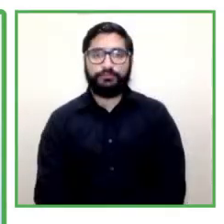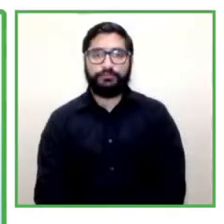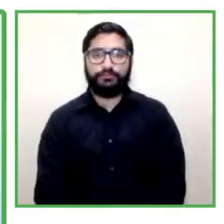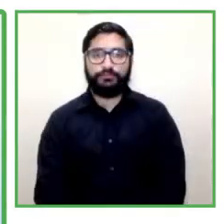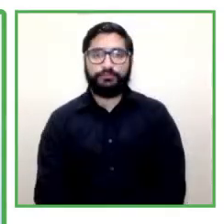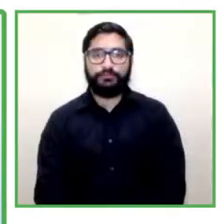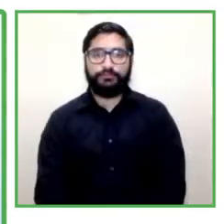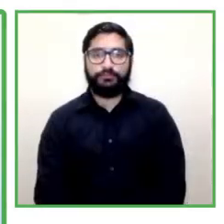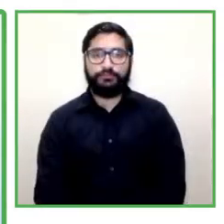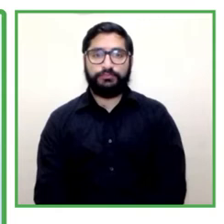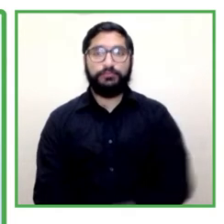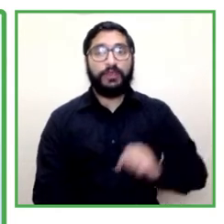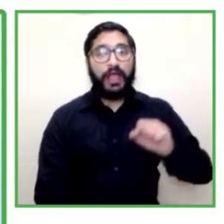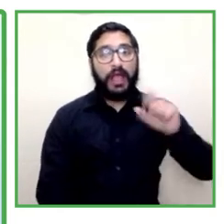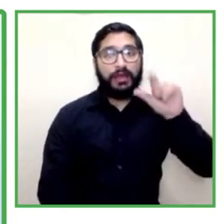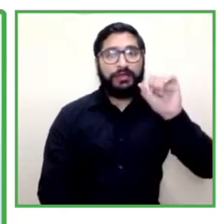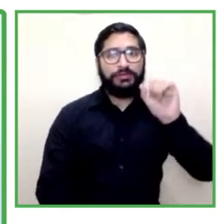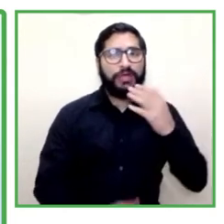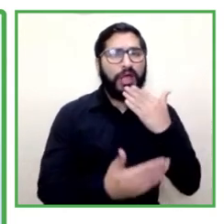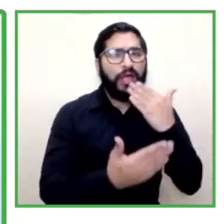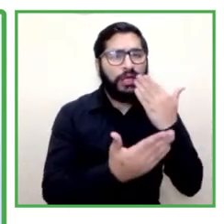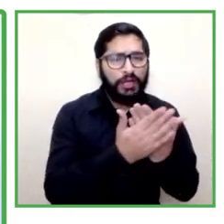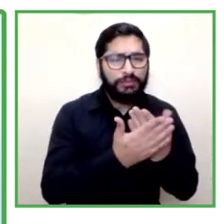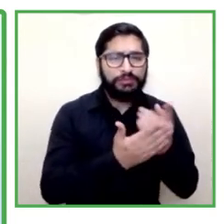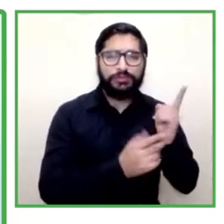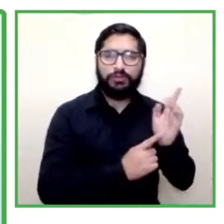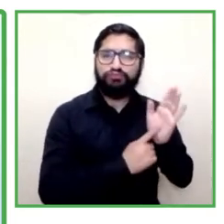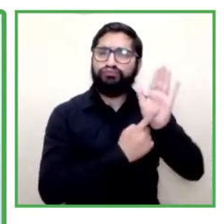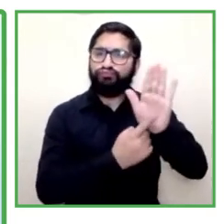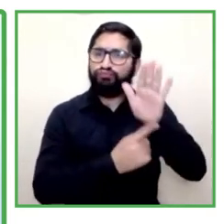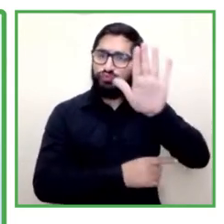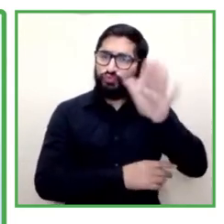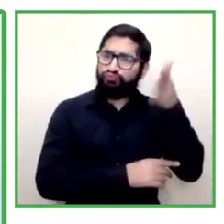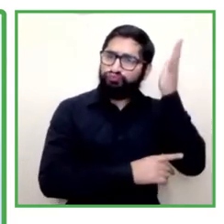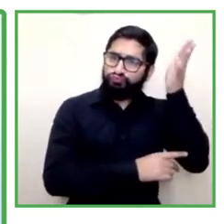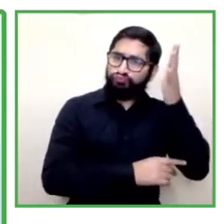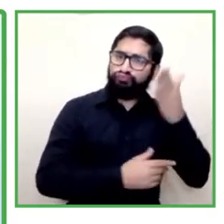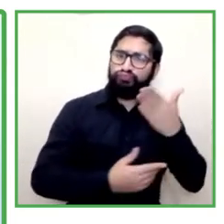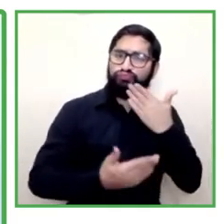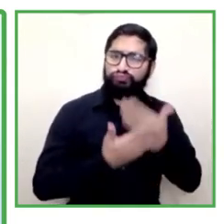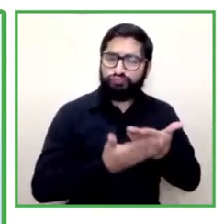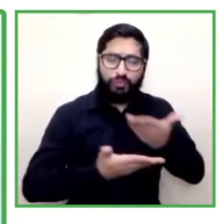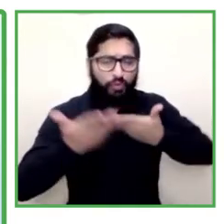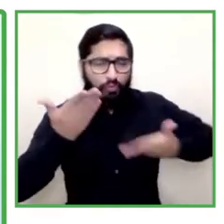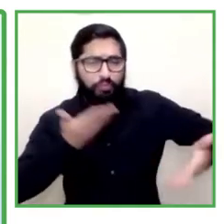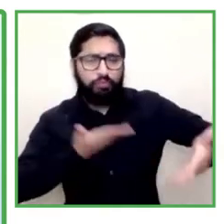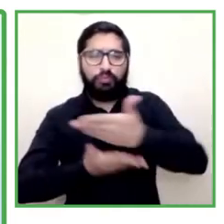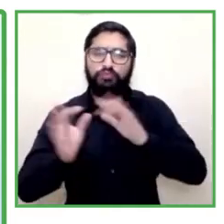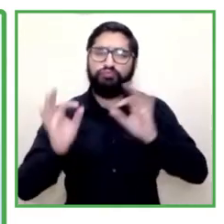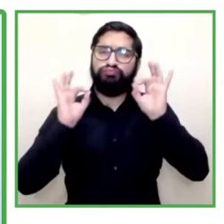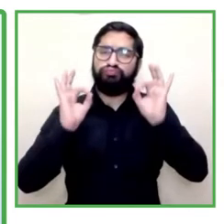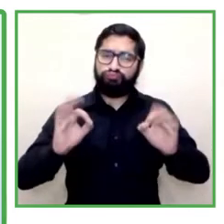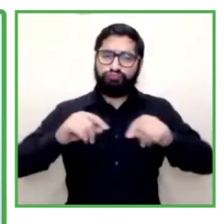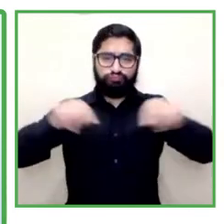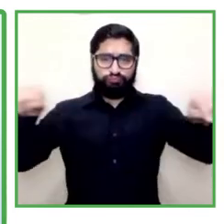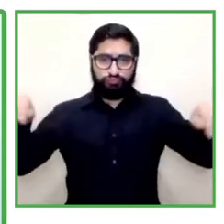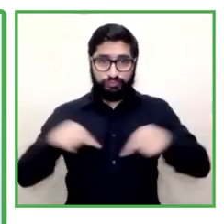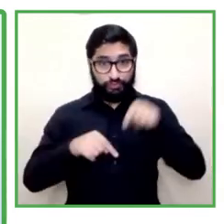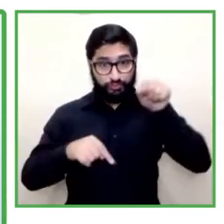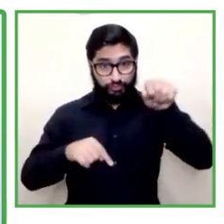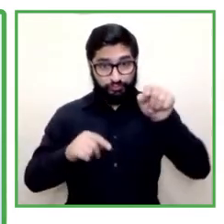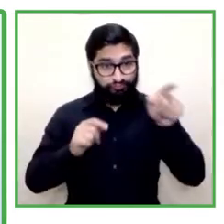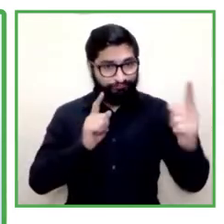Alicia thank you so much for your introduction I'm glad to share this instance with you and the rest of the panel